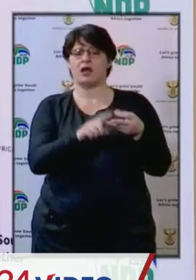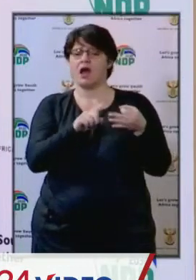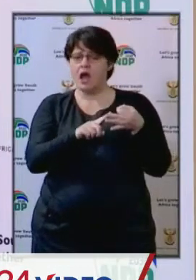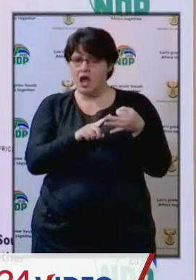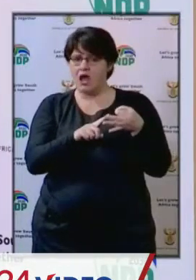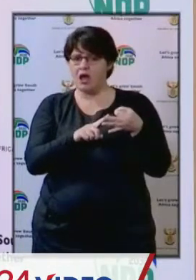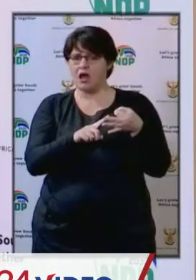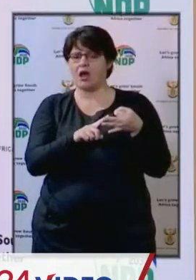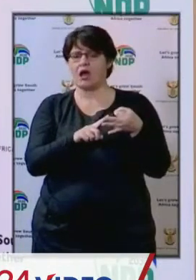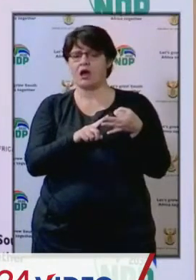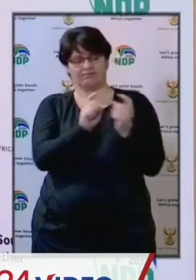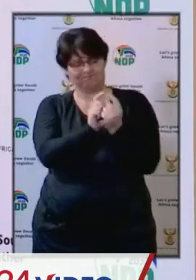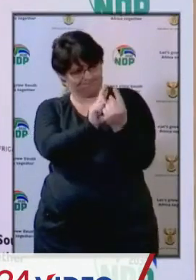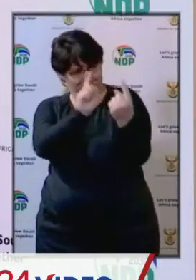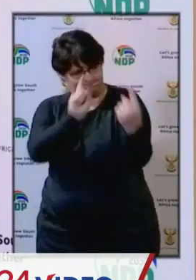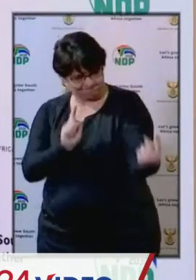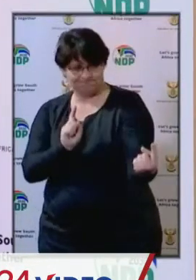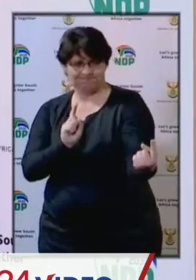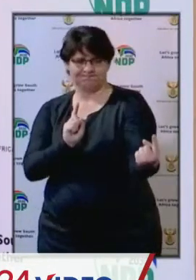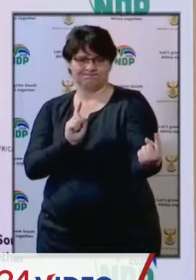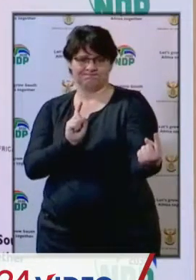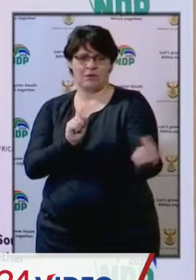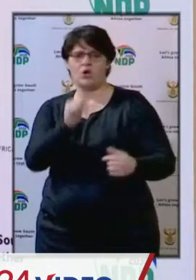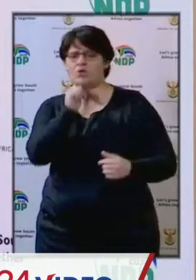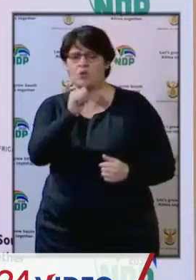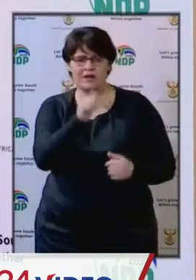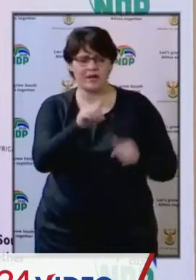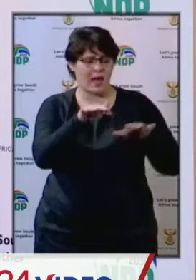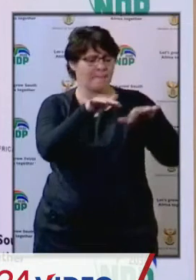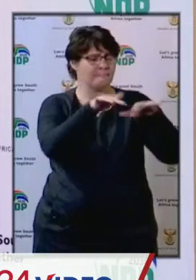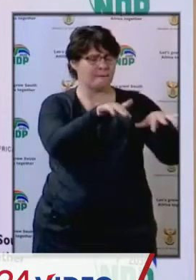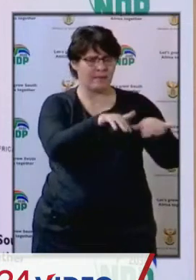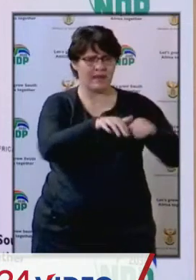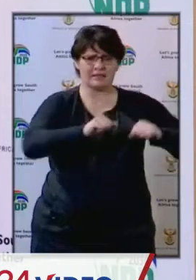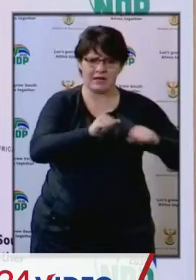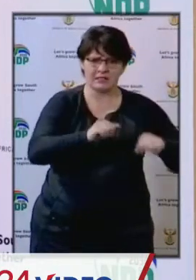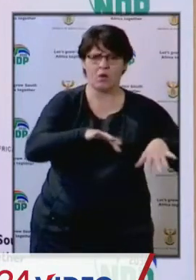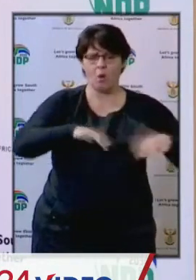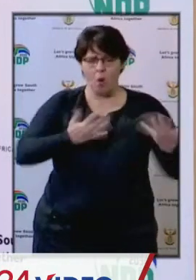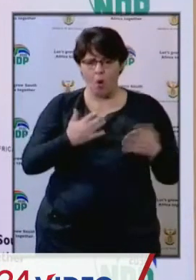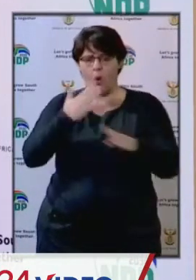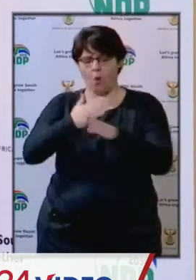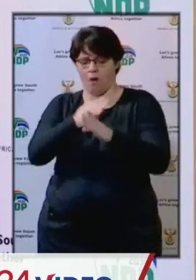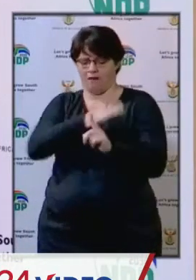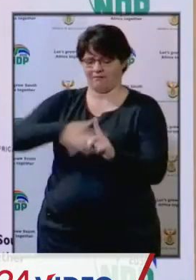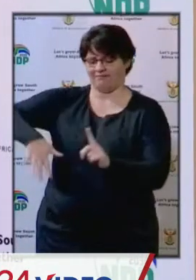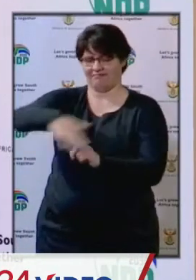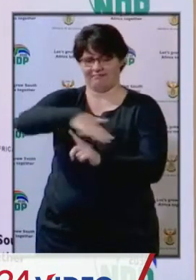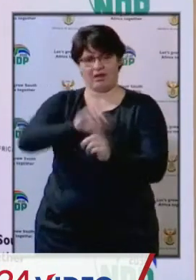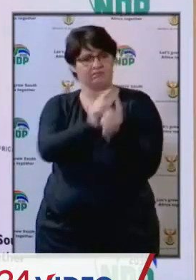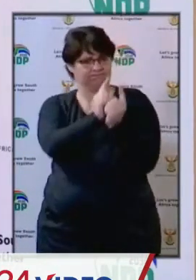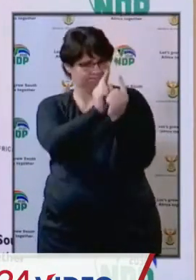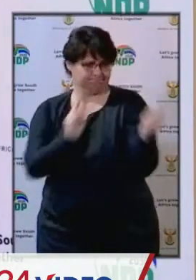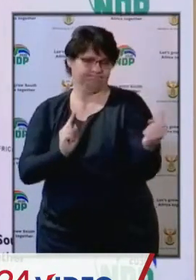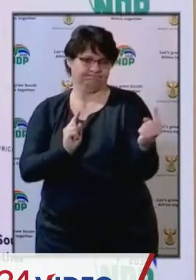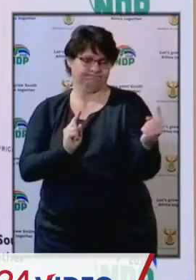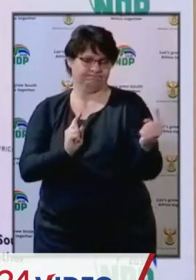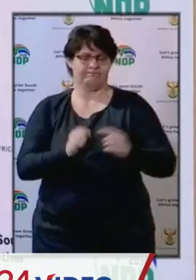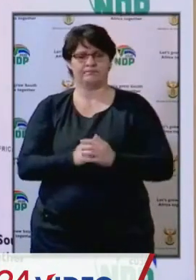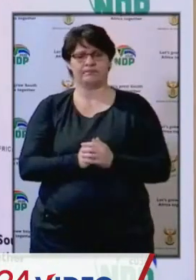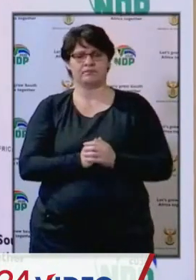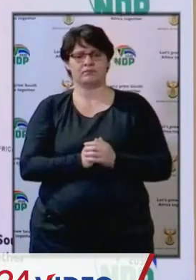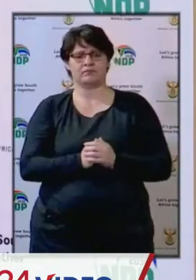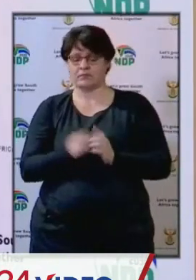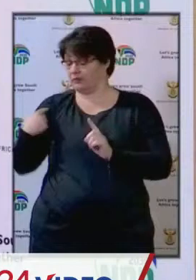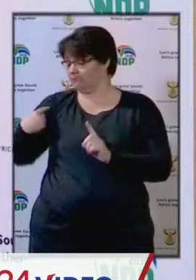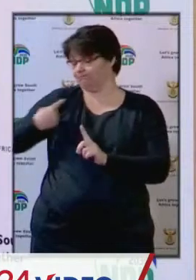ensure we keep necessary distance whether we are in a public space or in our work environment. The